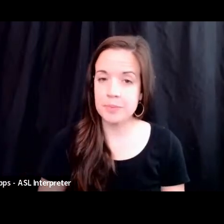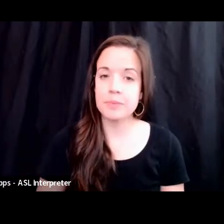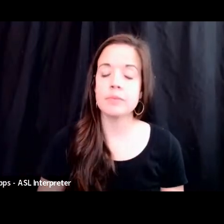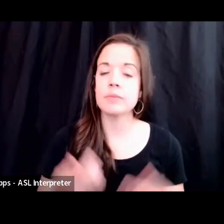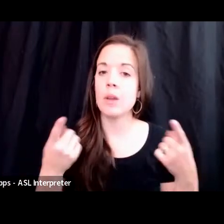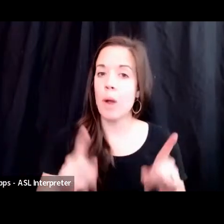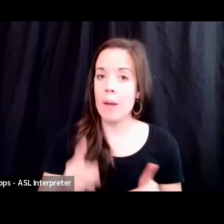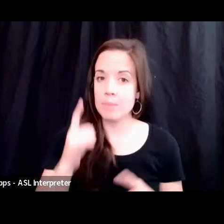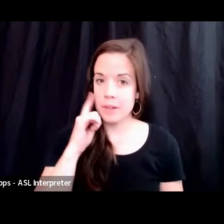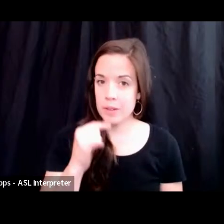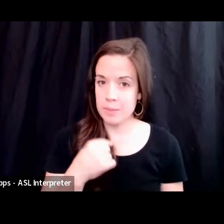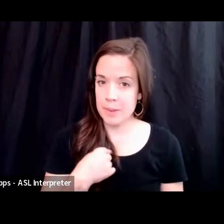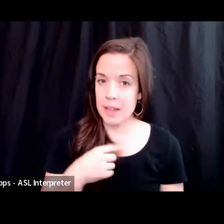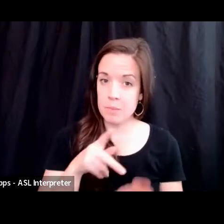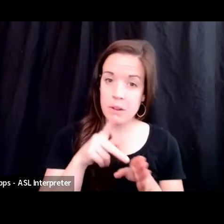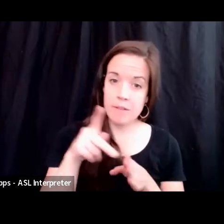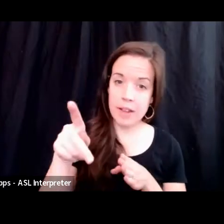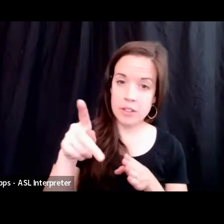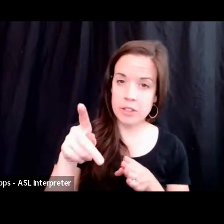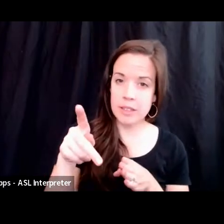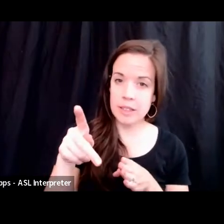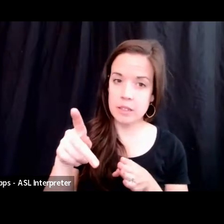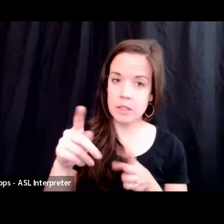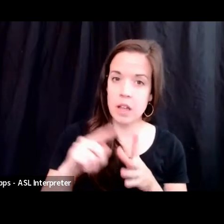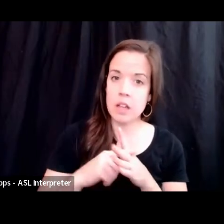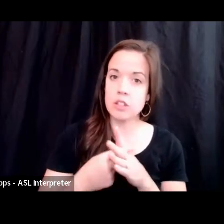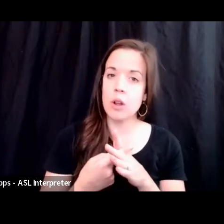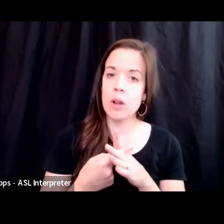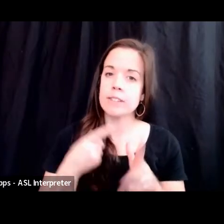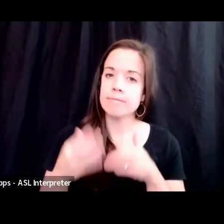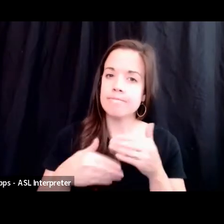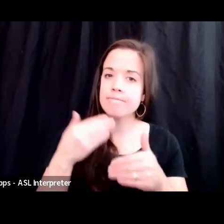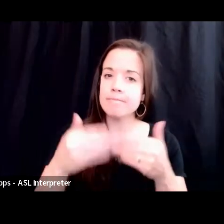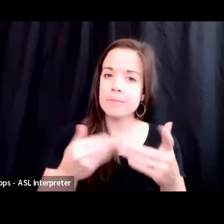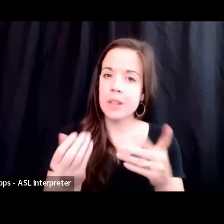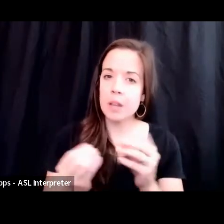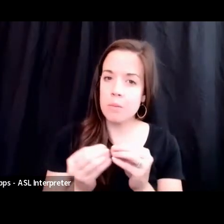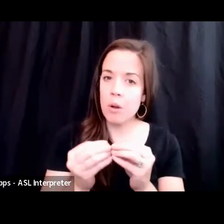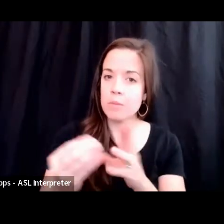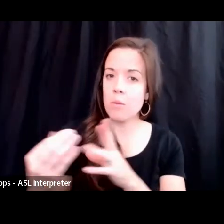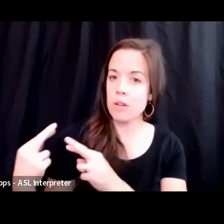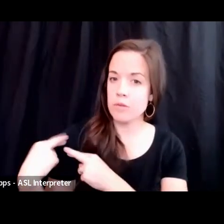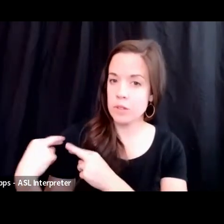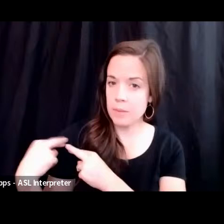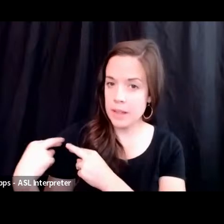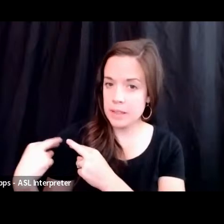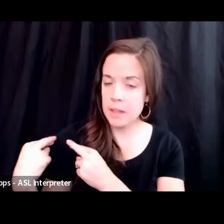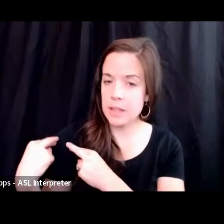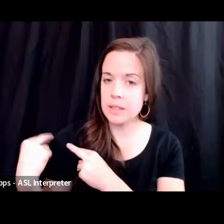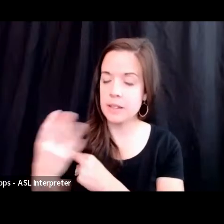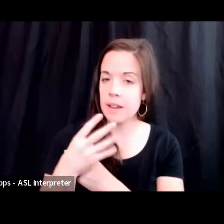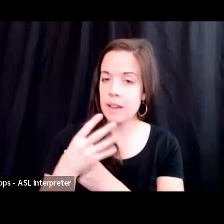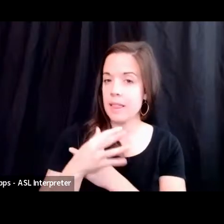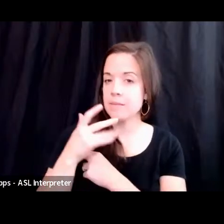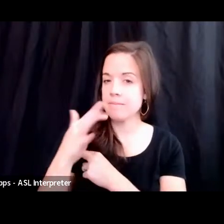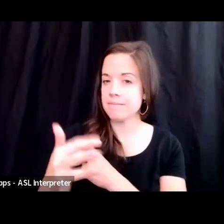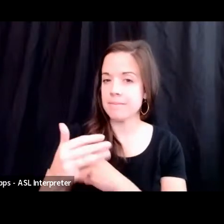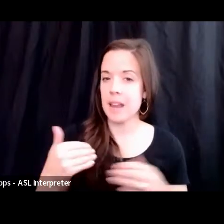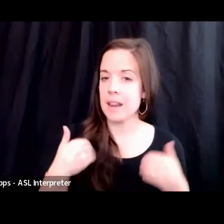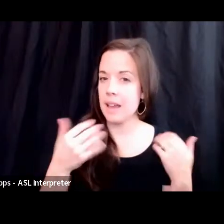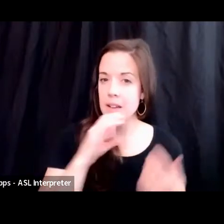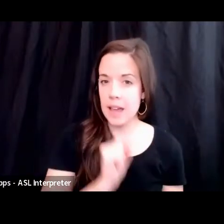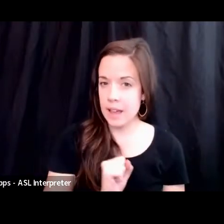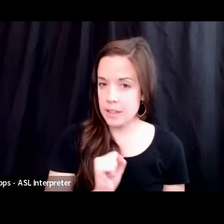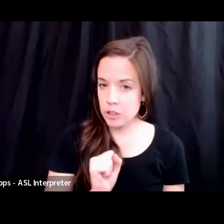for me professionally is I started to get more and more responsibility. And then at a pretty young age,